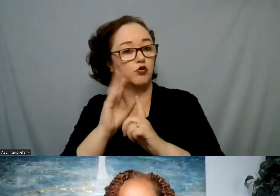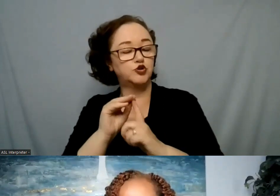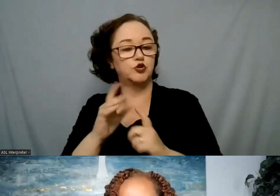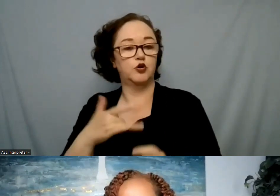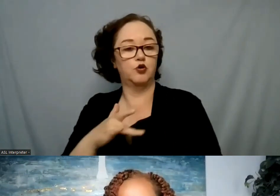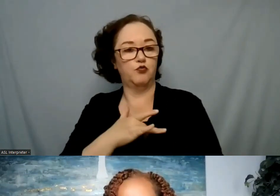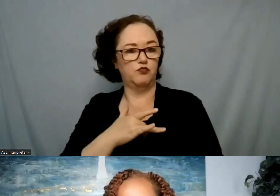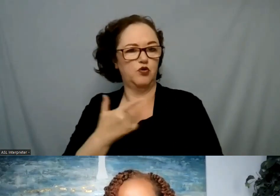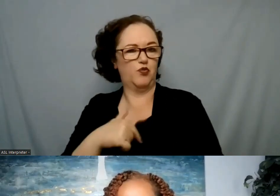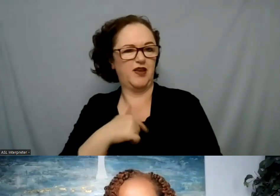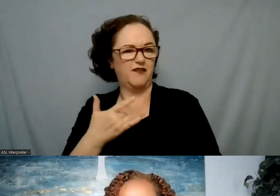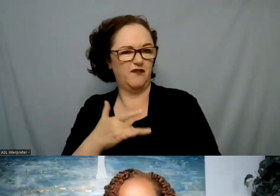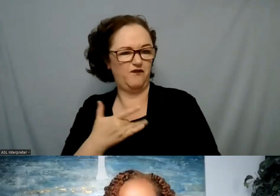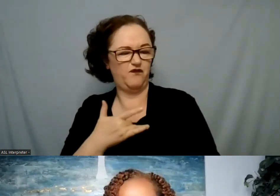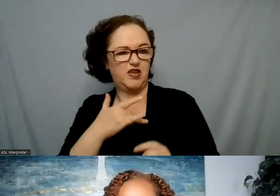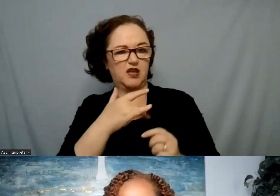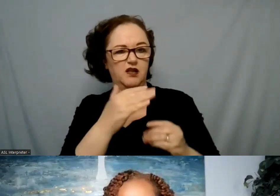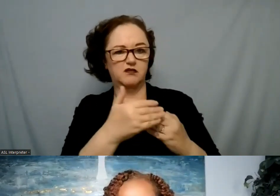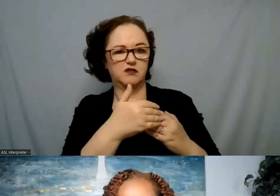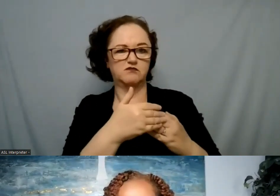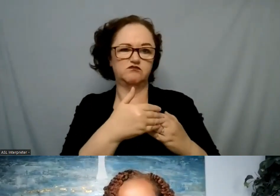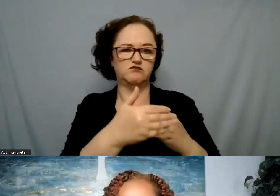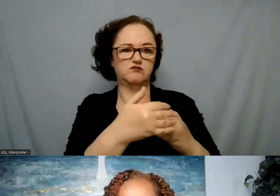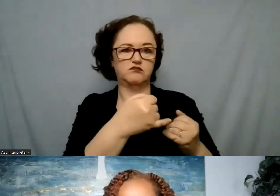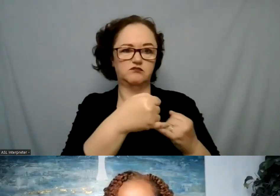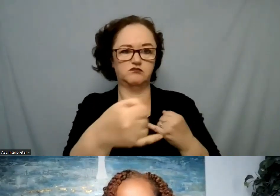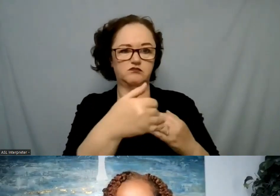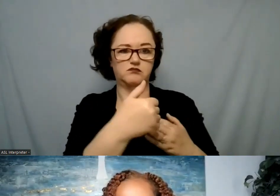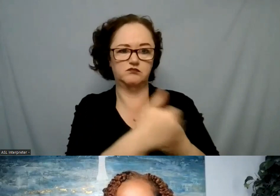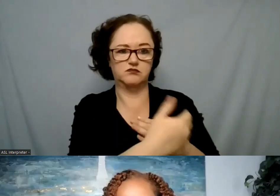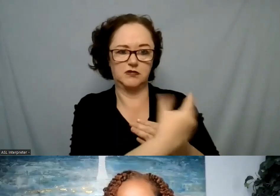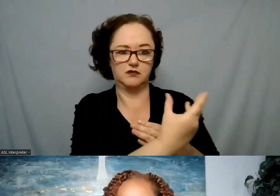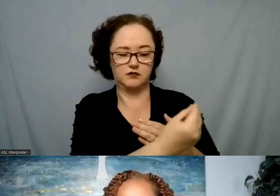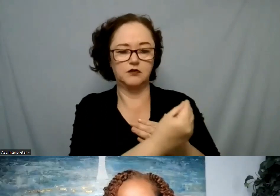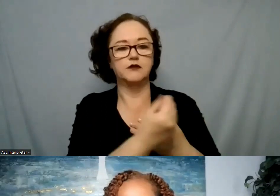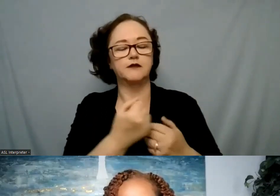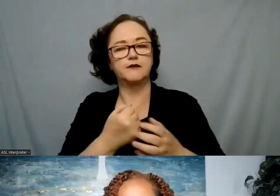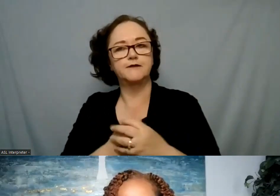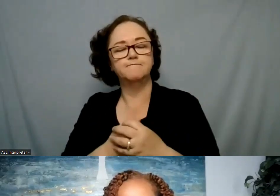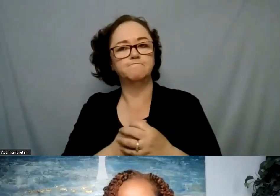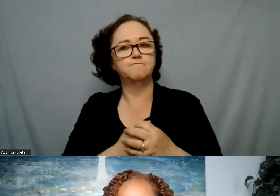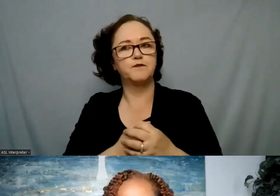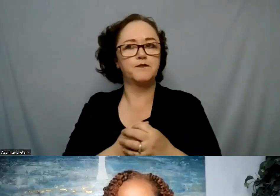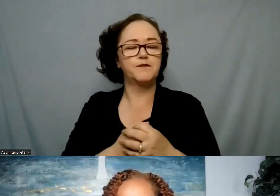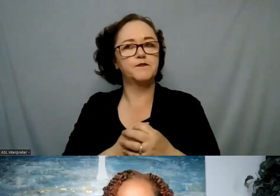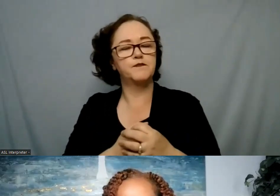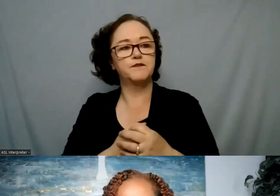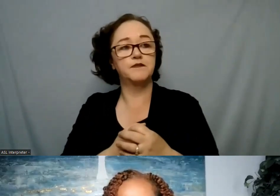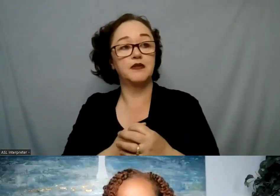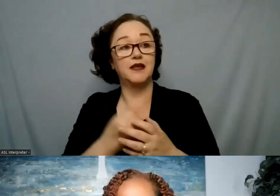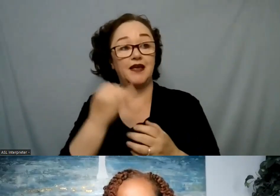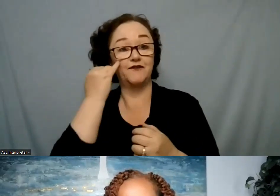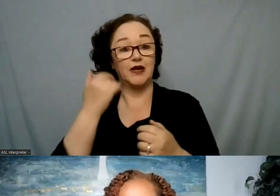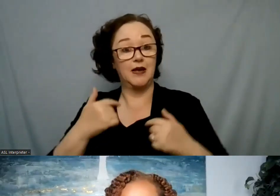researchers who study and are supposed to understand those that we are seeing that whether or not I personally